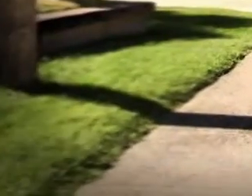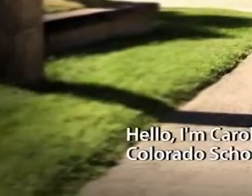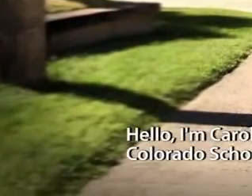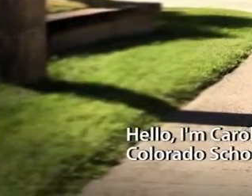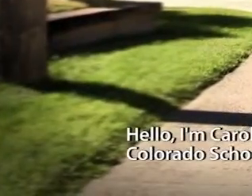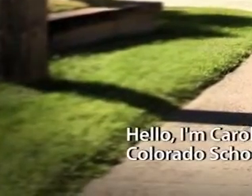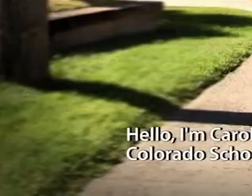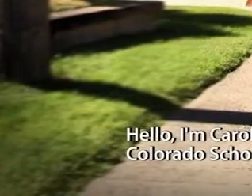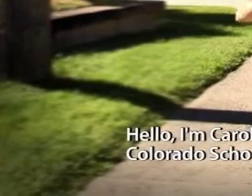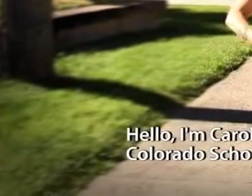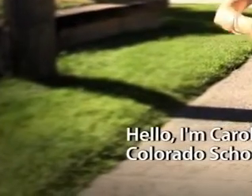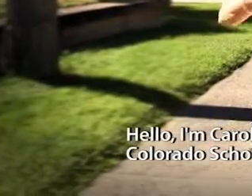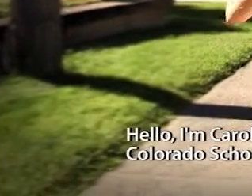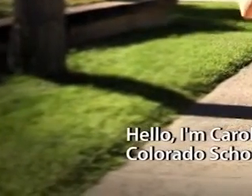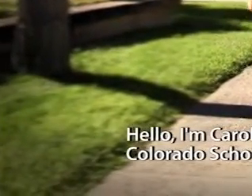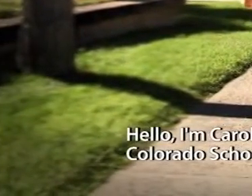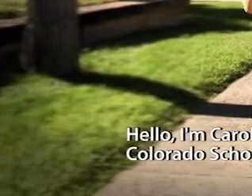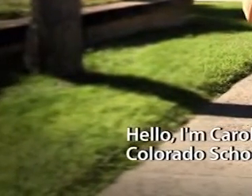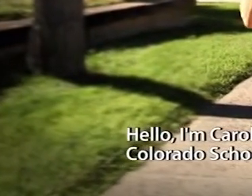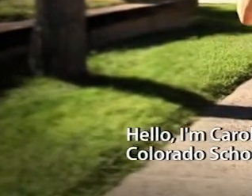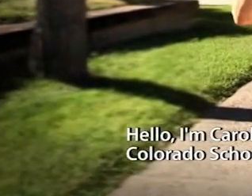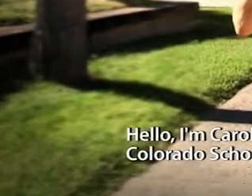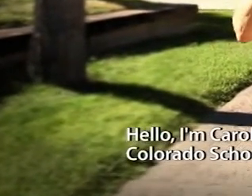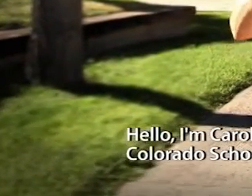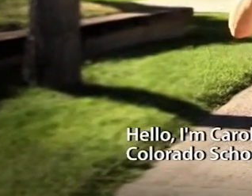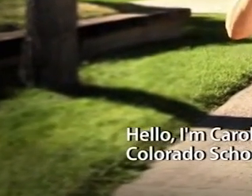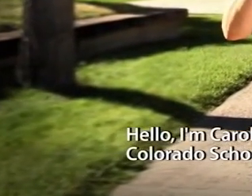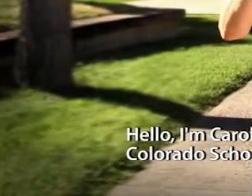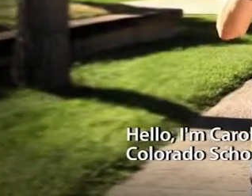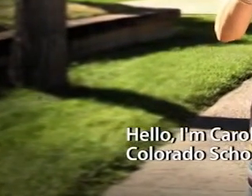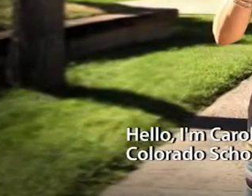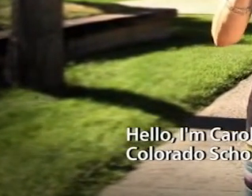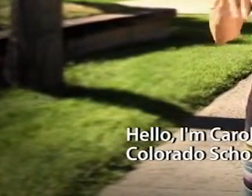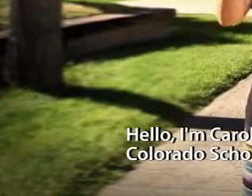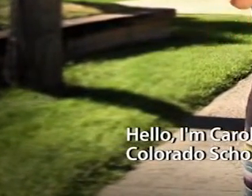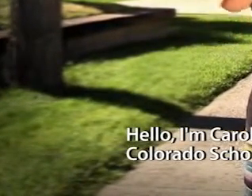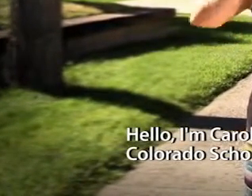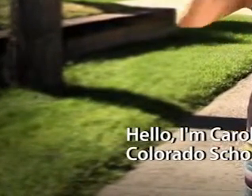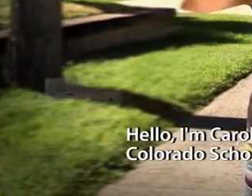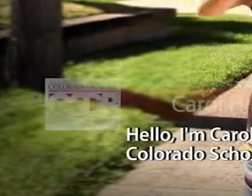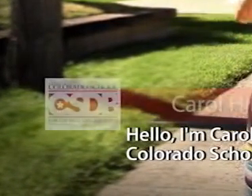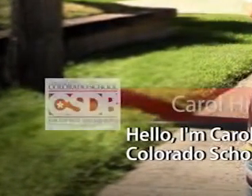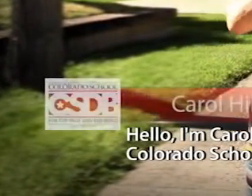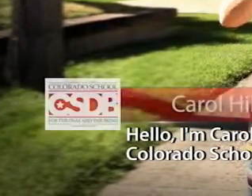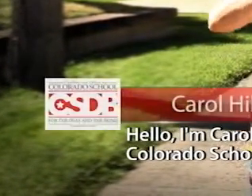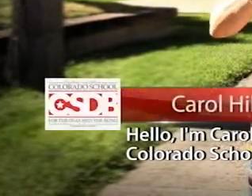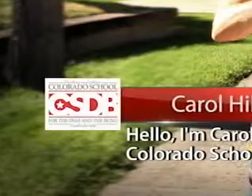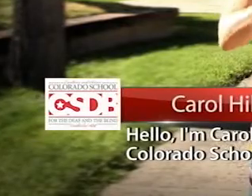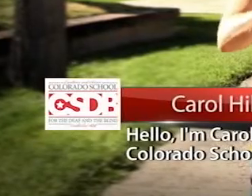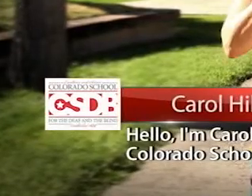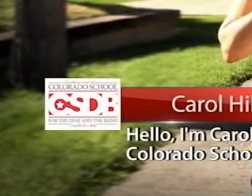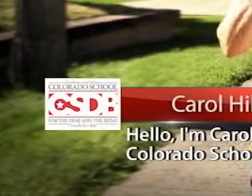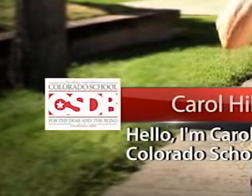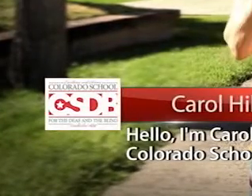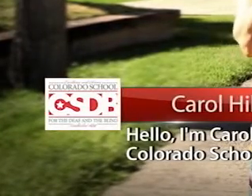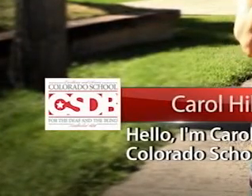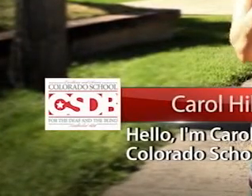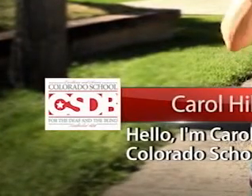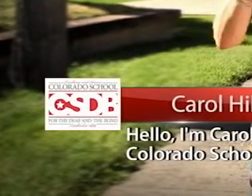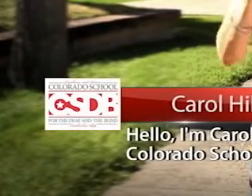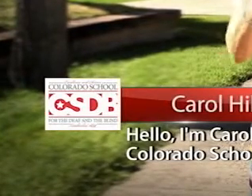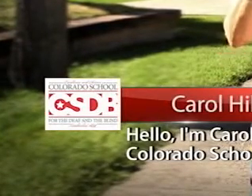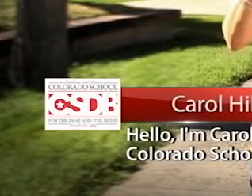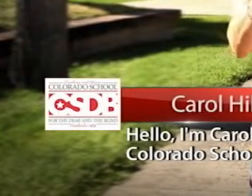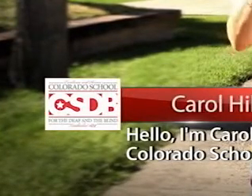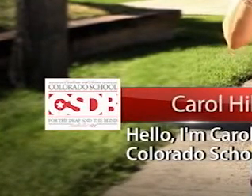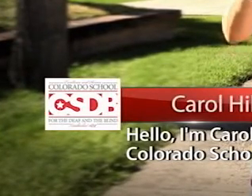Hello, I'm Carol Hilty, Superintendent of the Colorado School for the Deaf and the